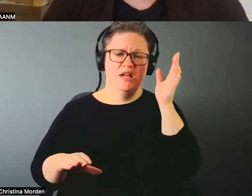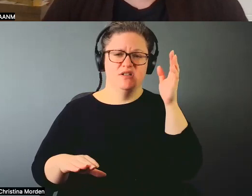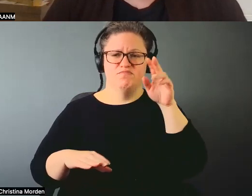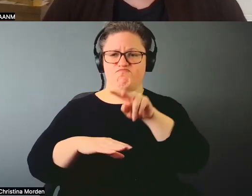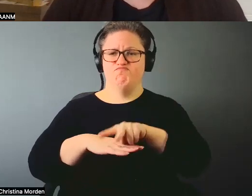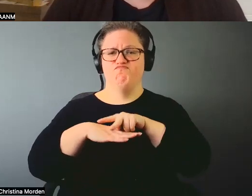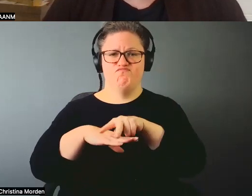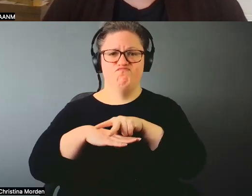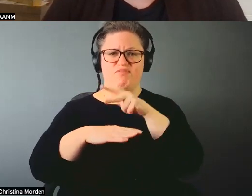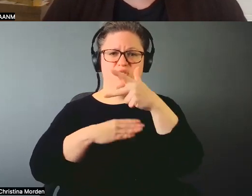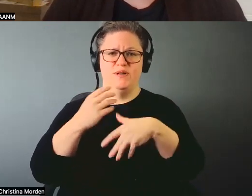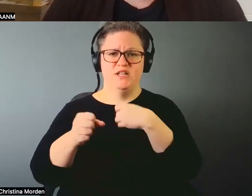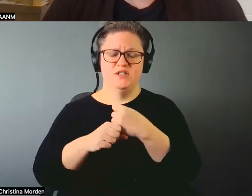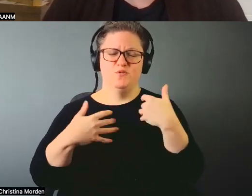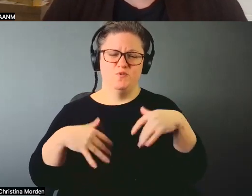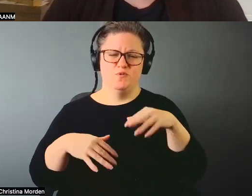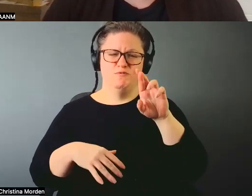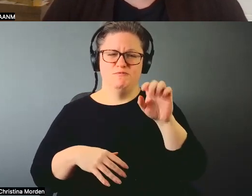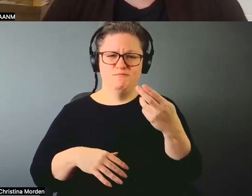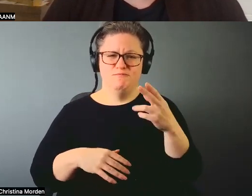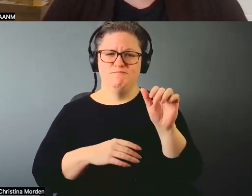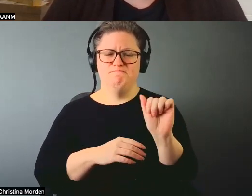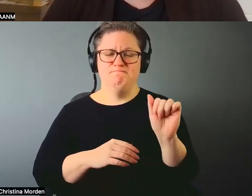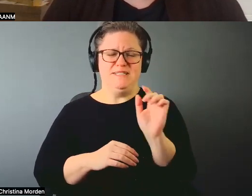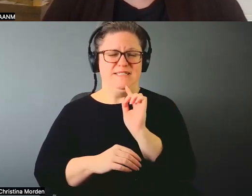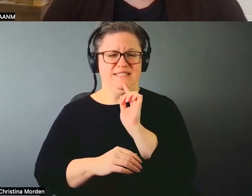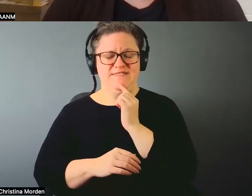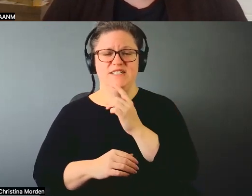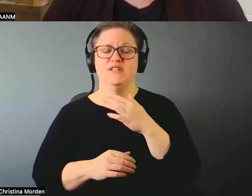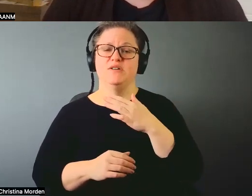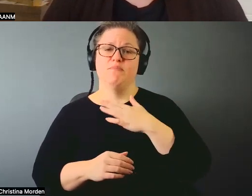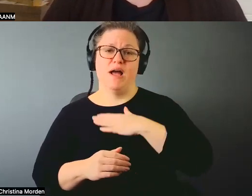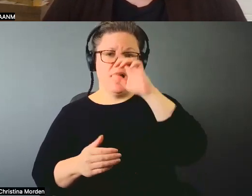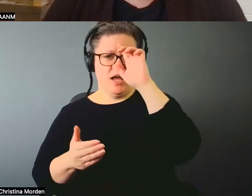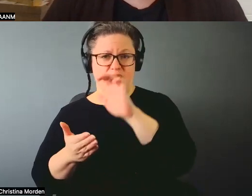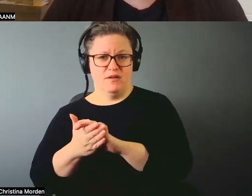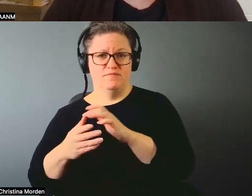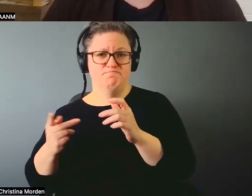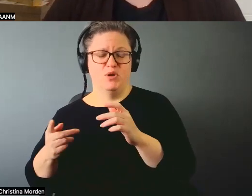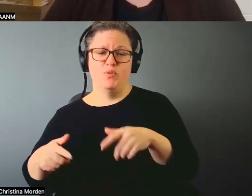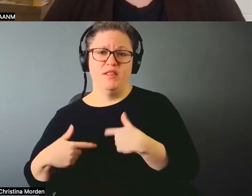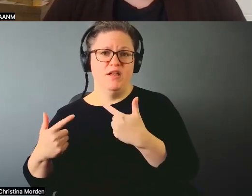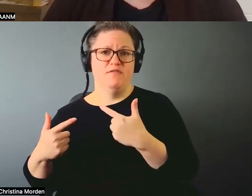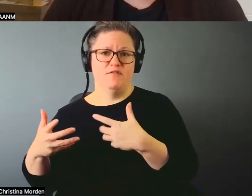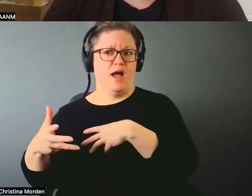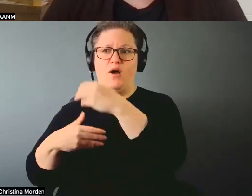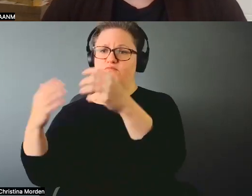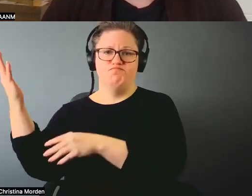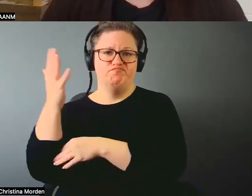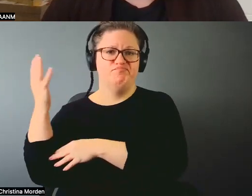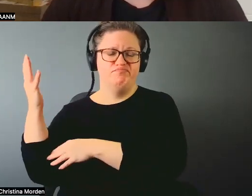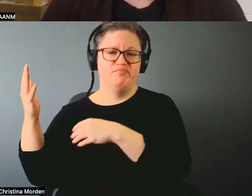came severe. My husband and I lived in the bush. We had a homestead. You know,